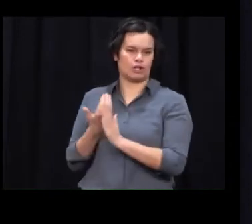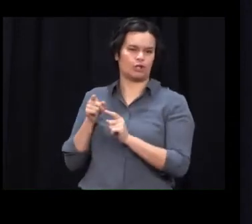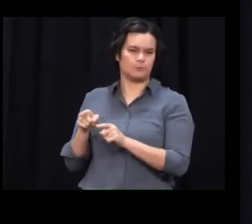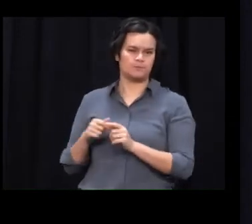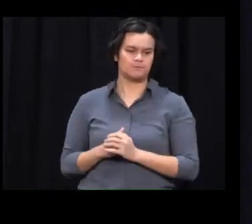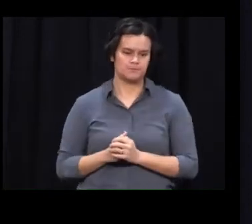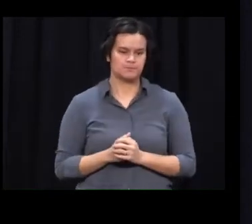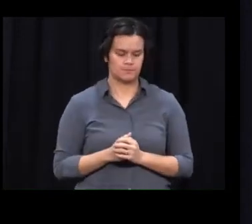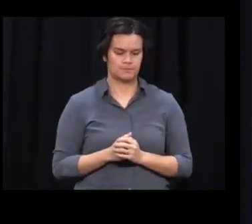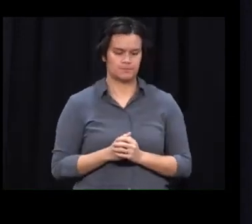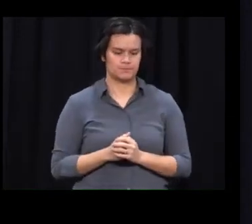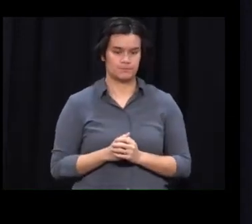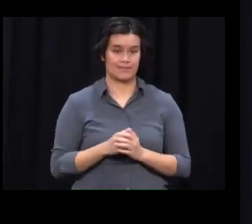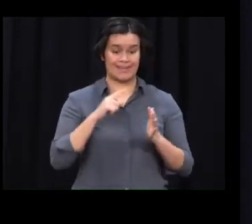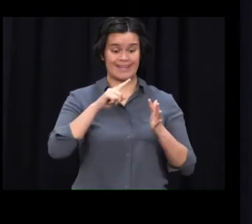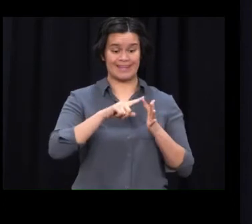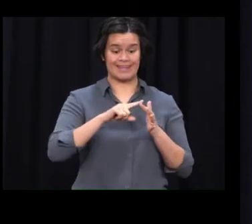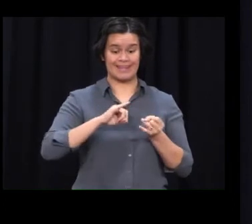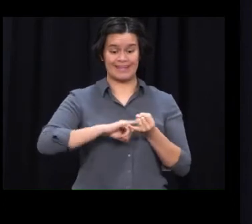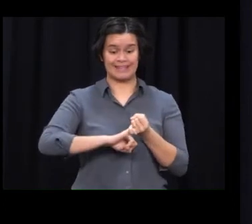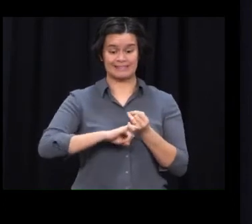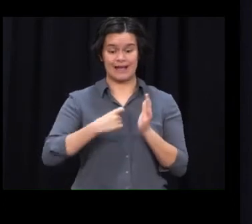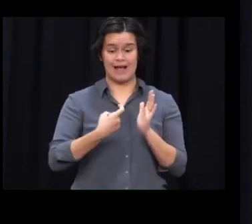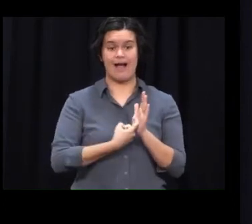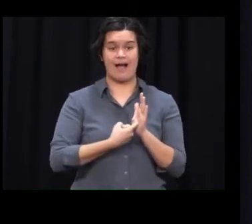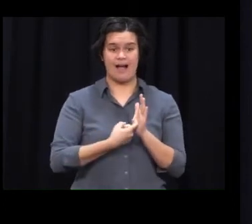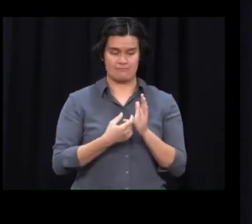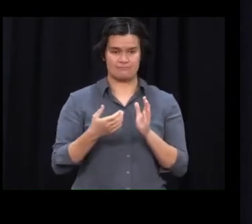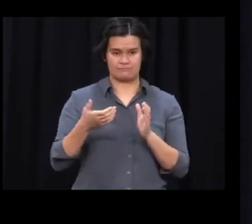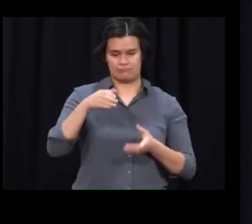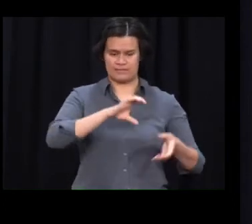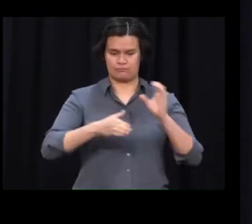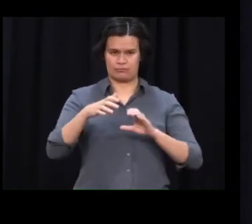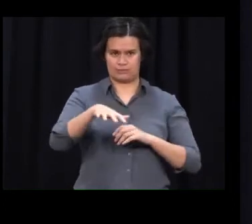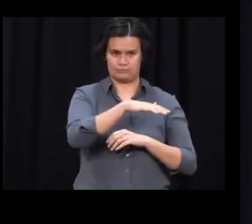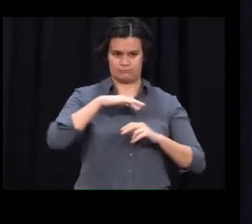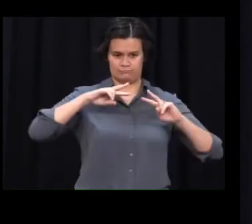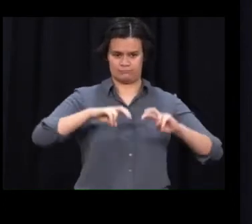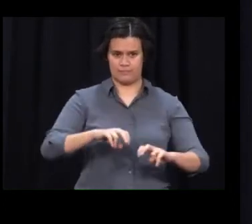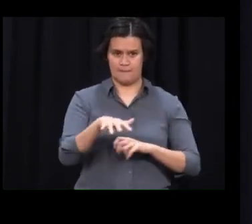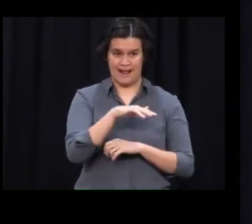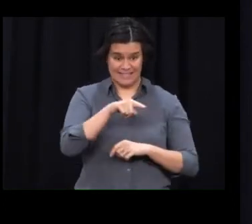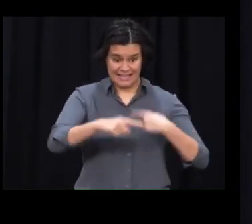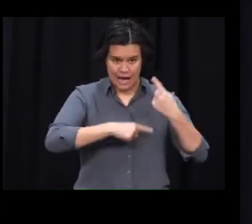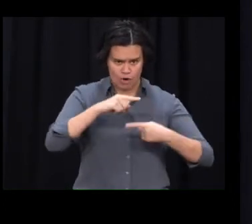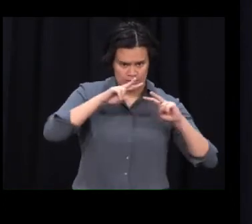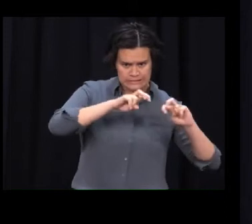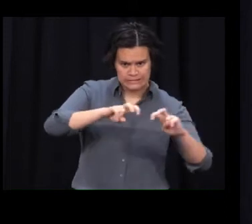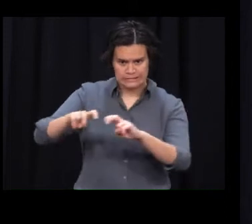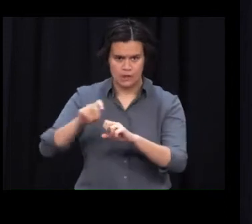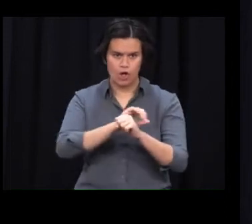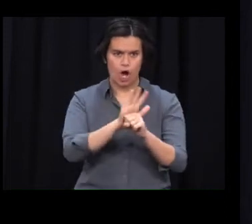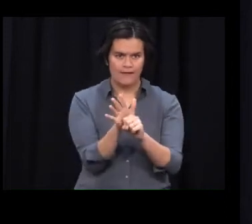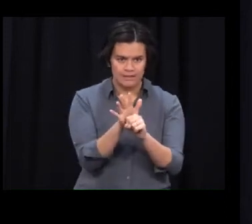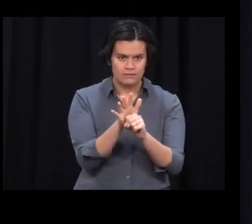ESR continues to run the whole genome sequencing daily on samples taken from all new cases to support our ongoing